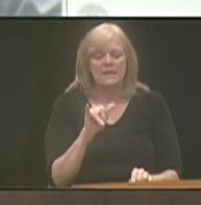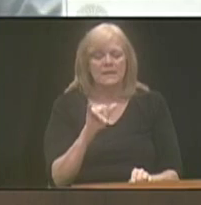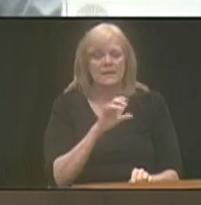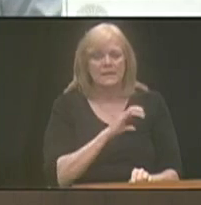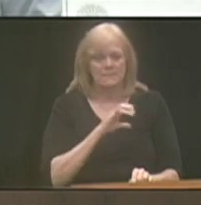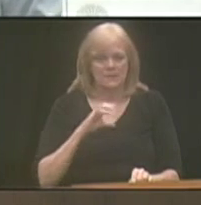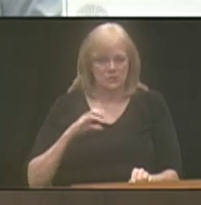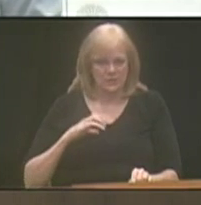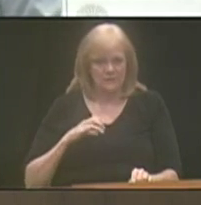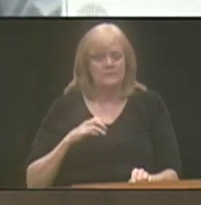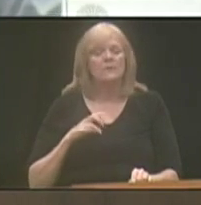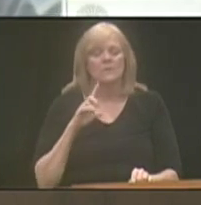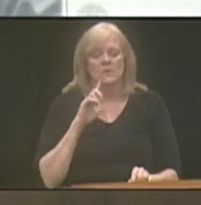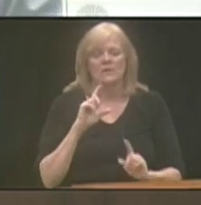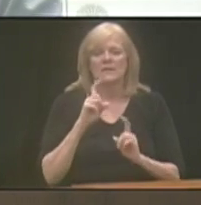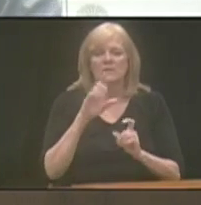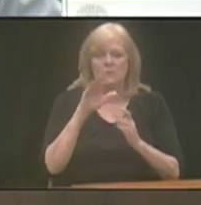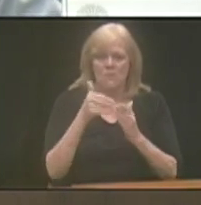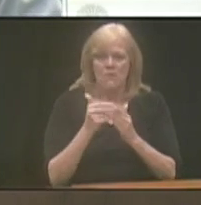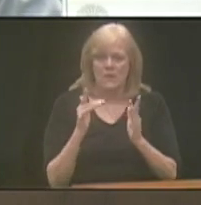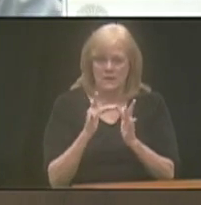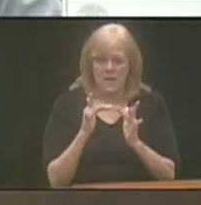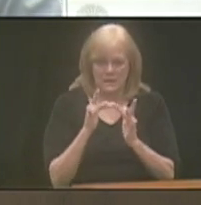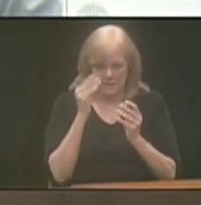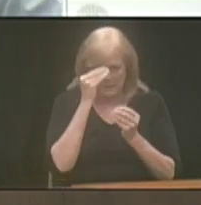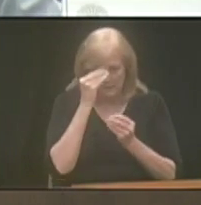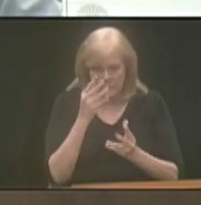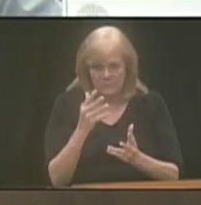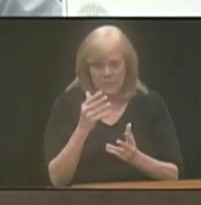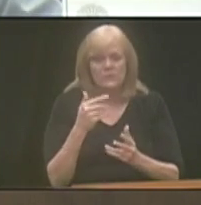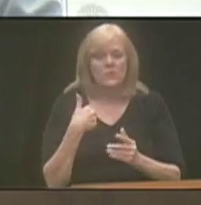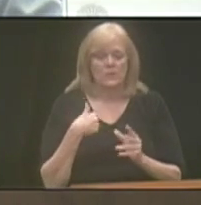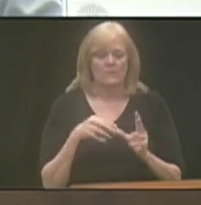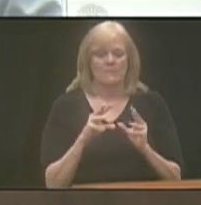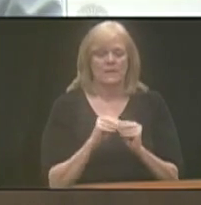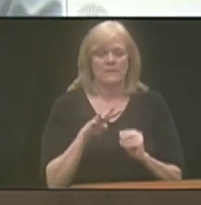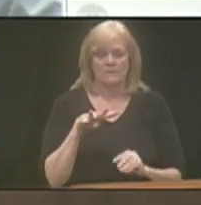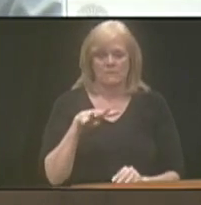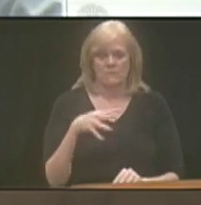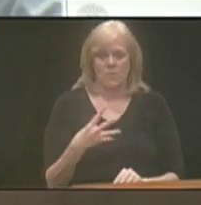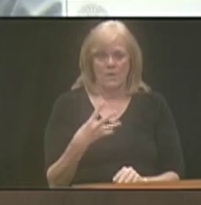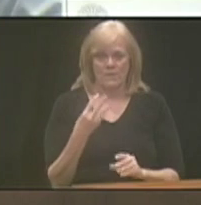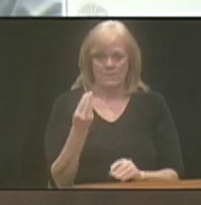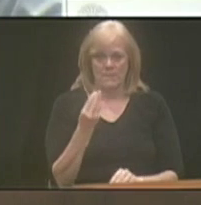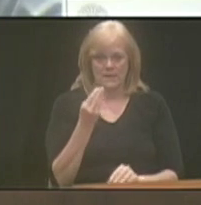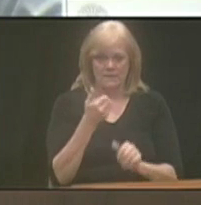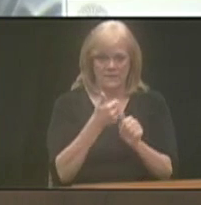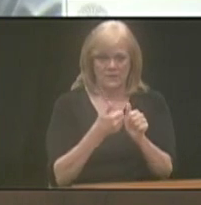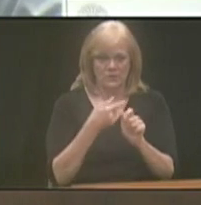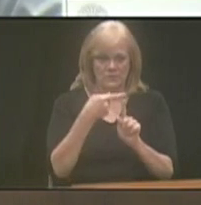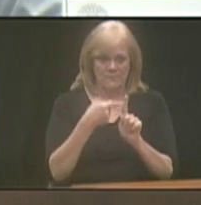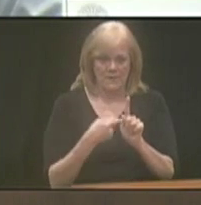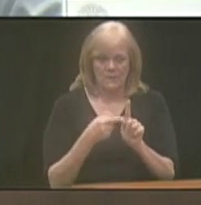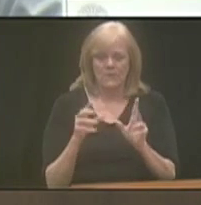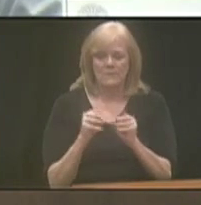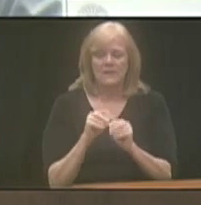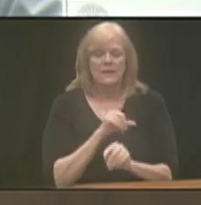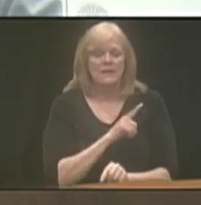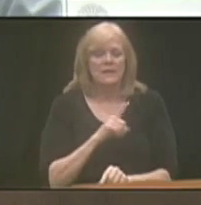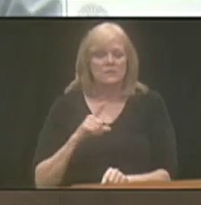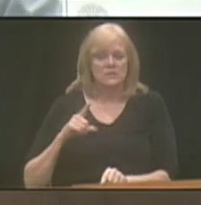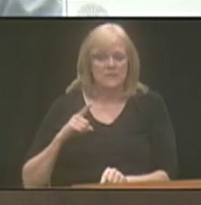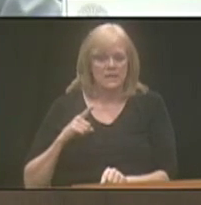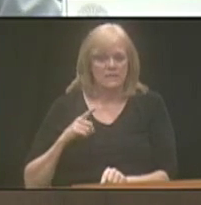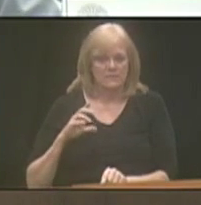to our page where all of our contact information is listed. We do meet the fourth Monday of each month. We meet at the legislative